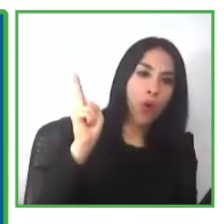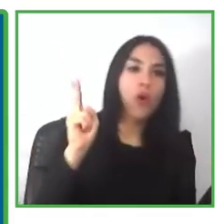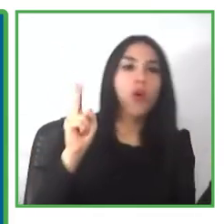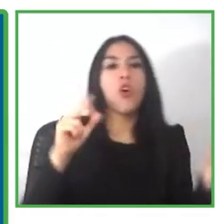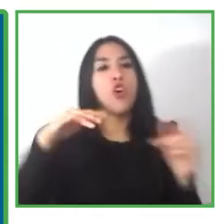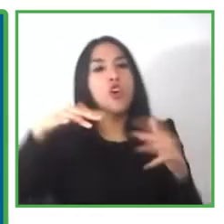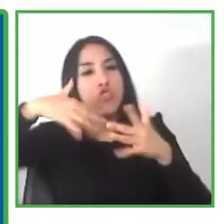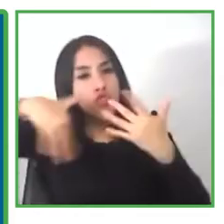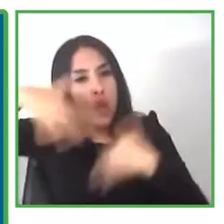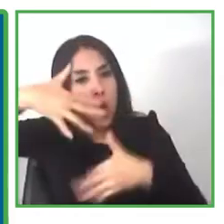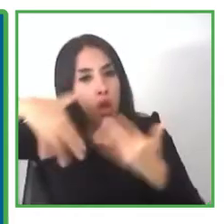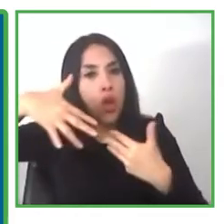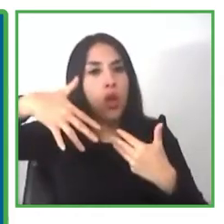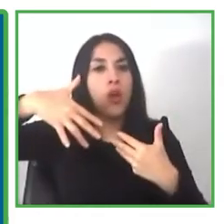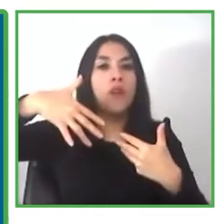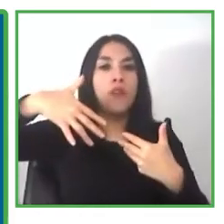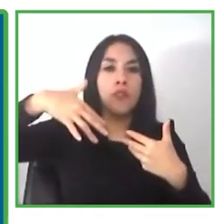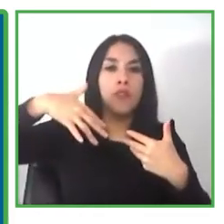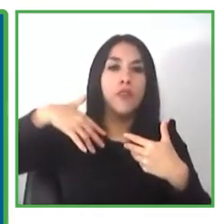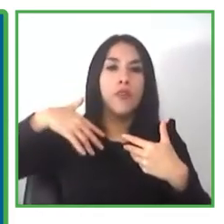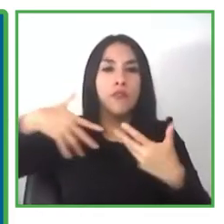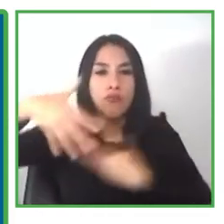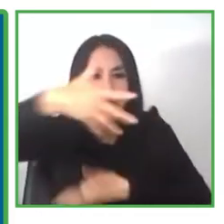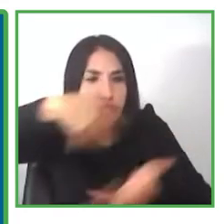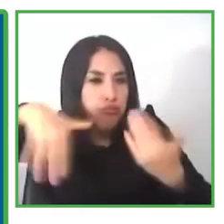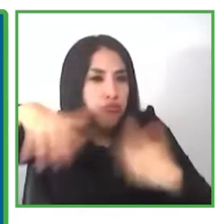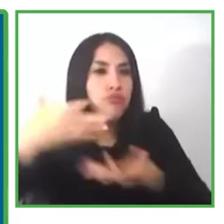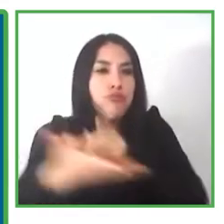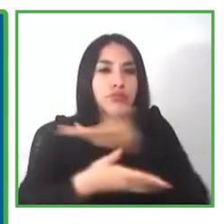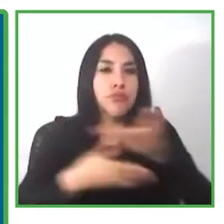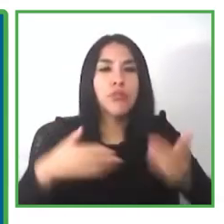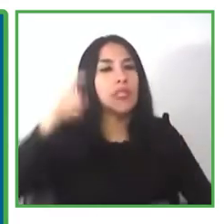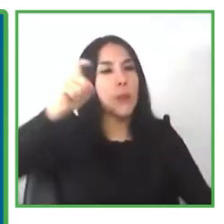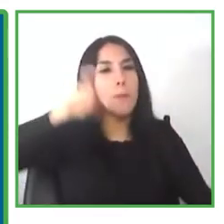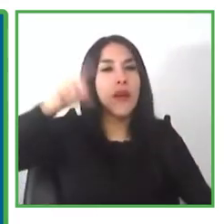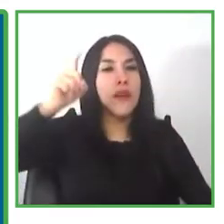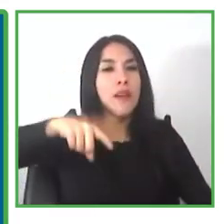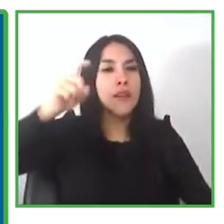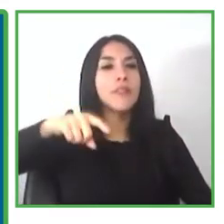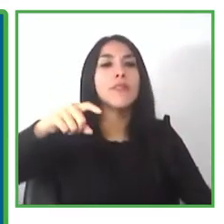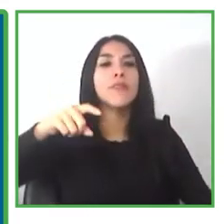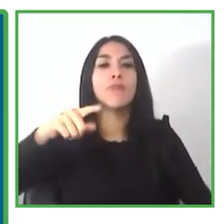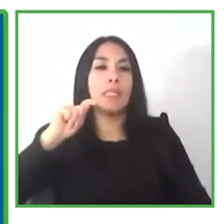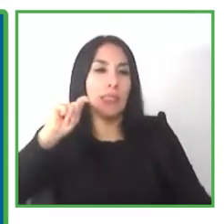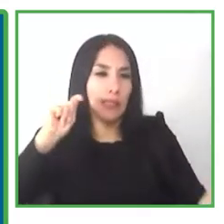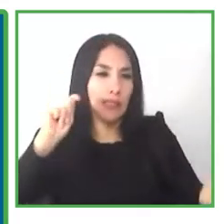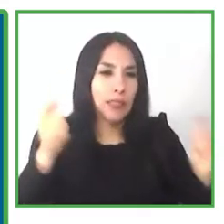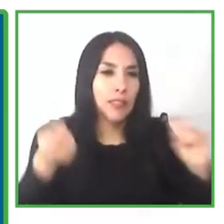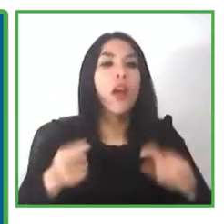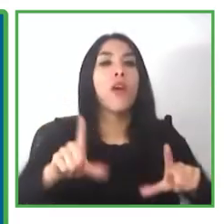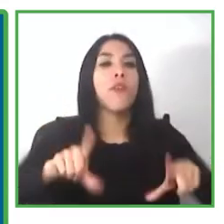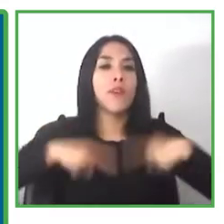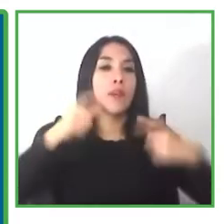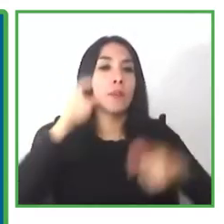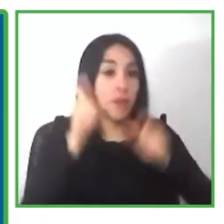and they need one each other one another to be able to help people with that with disabilities